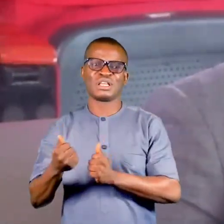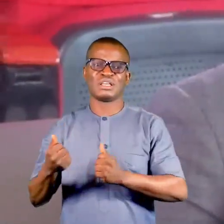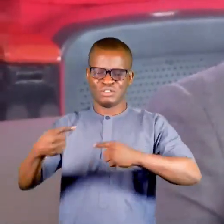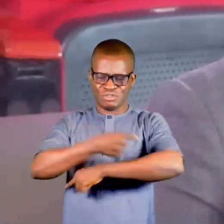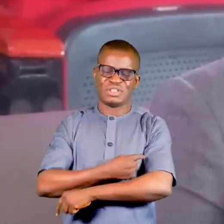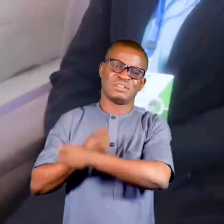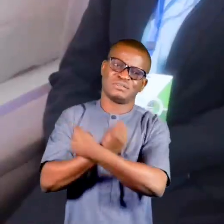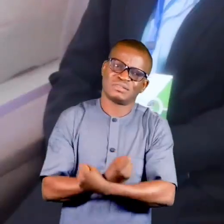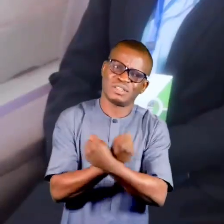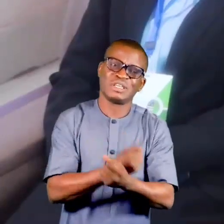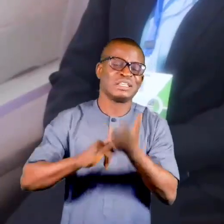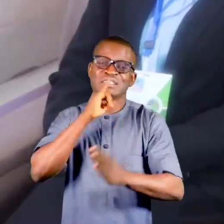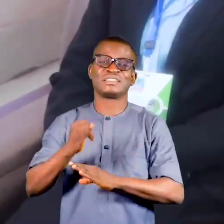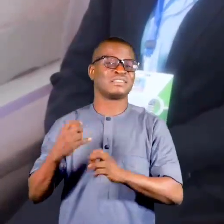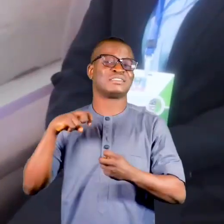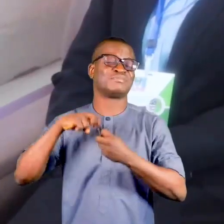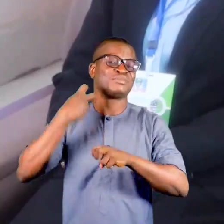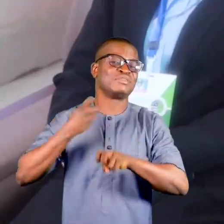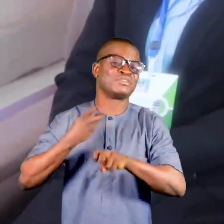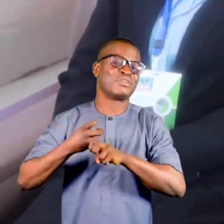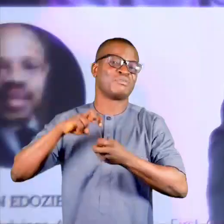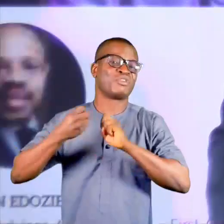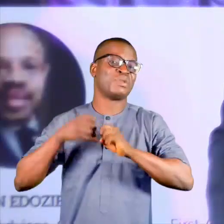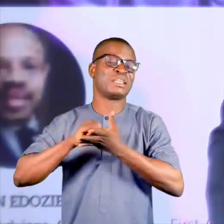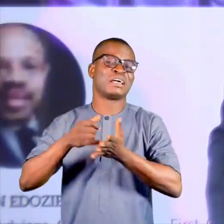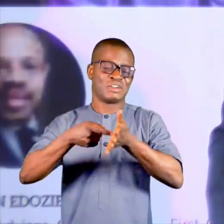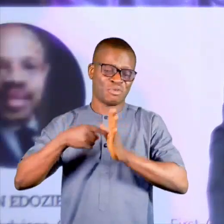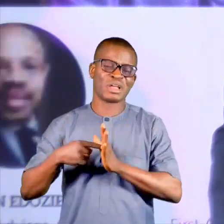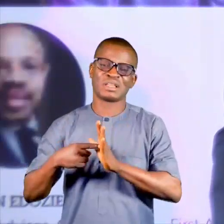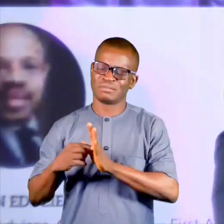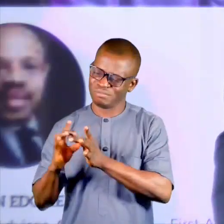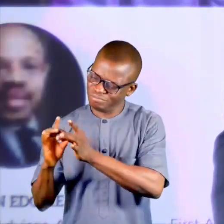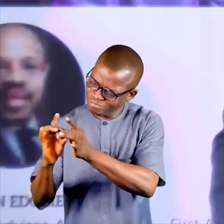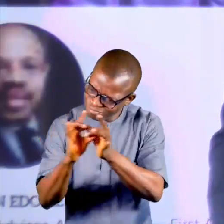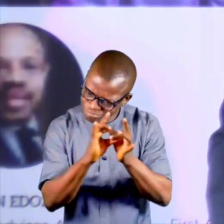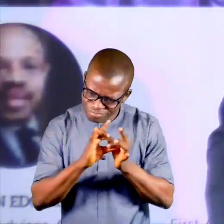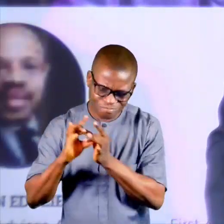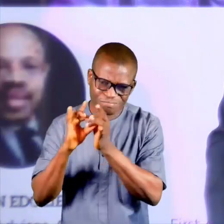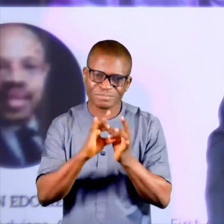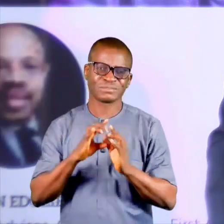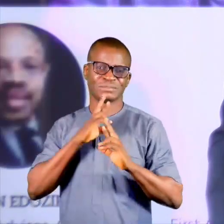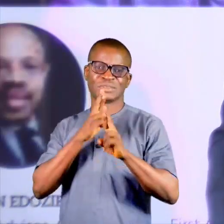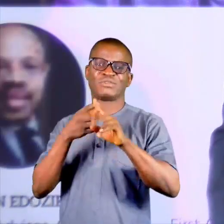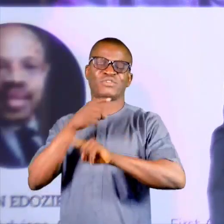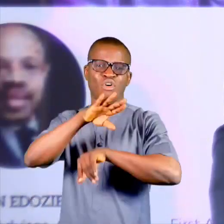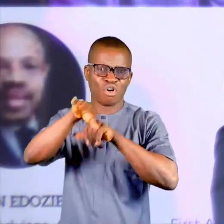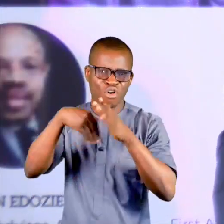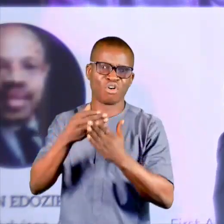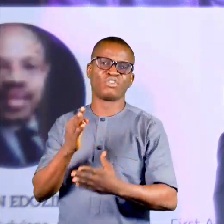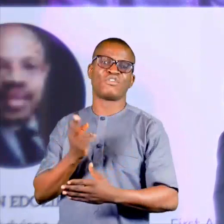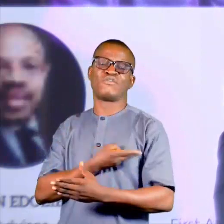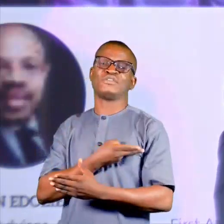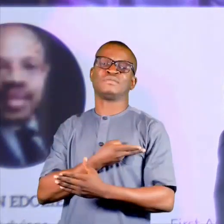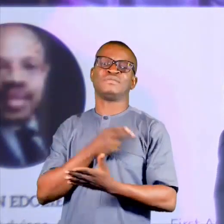slavery. It is a difficult problem that requires a coordinated and comprehensive response from